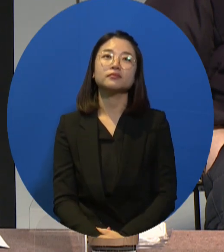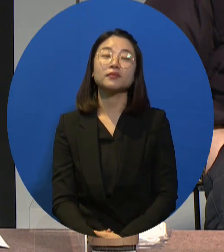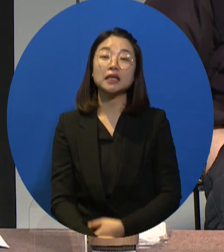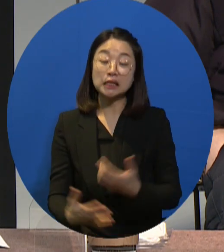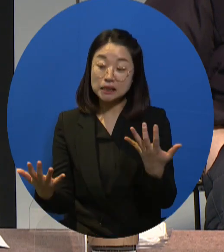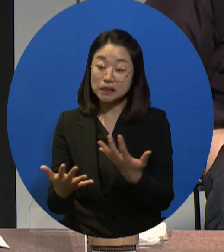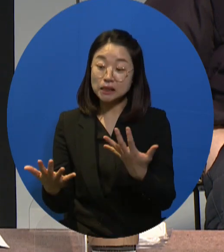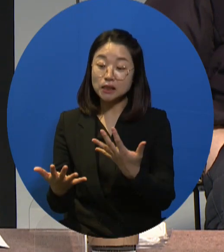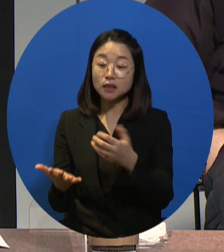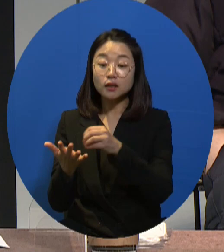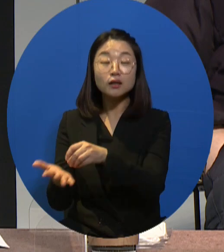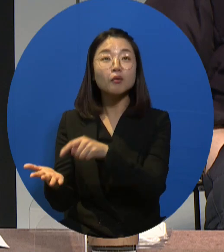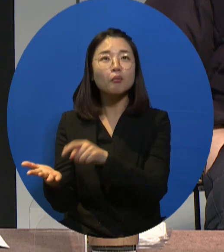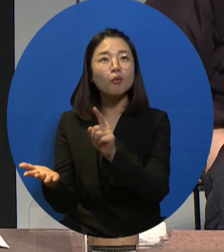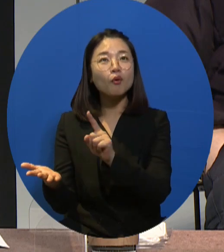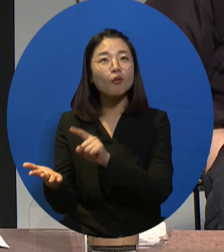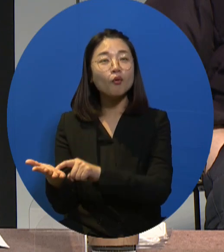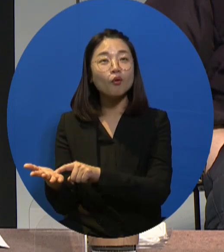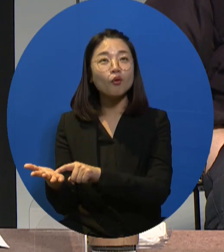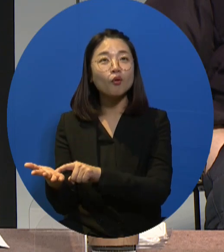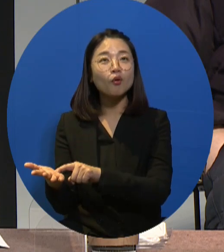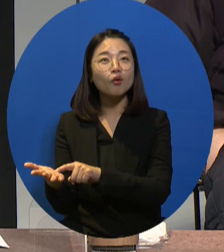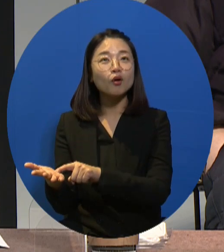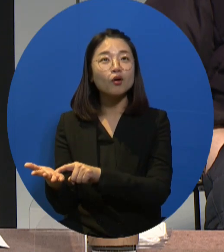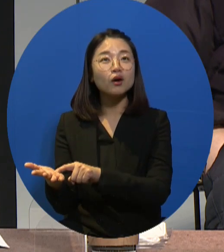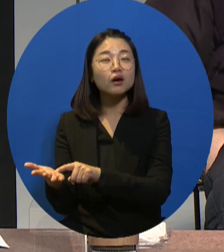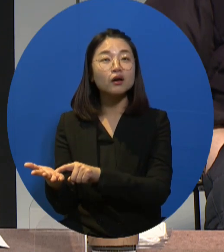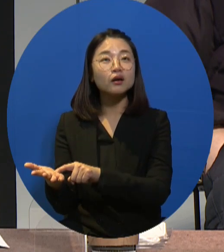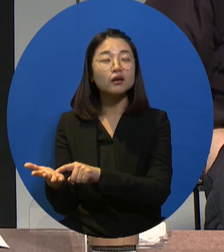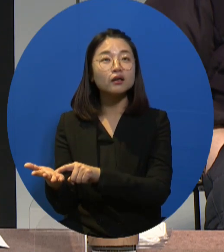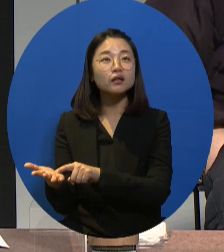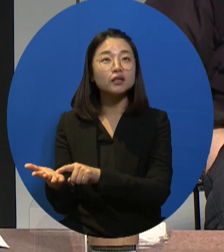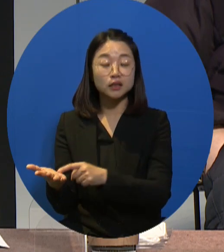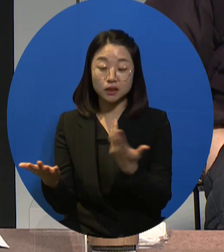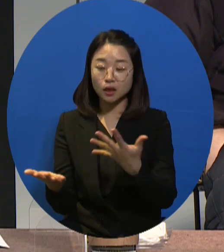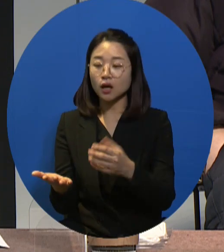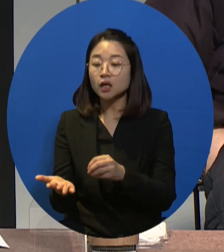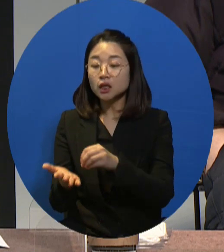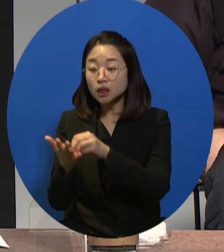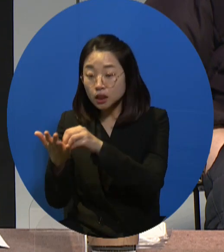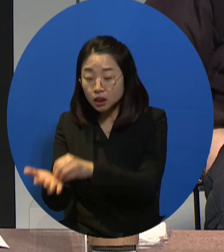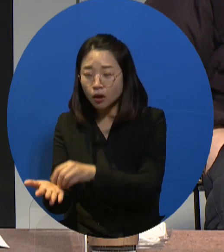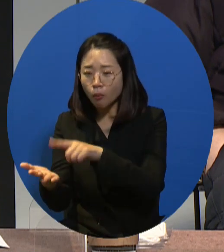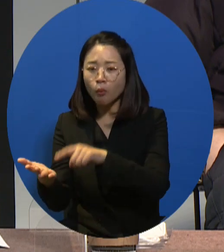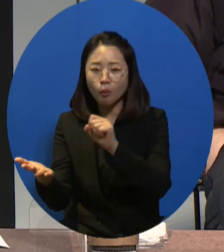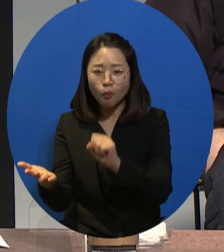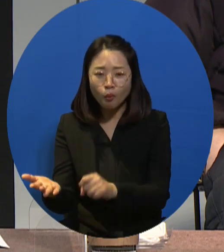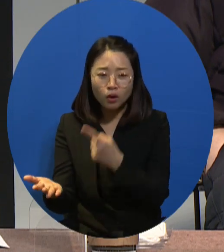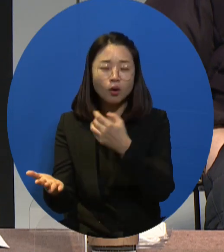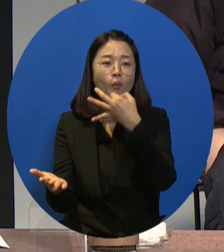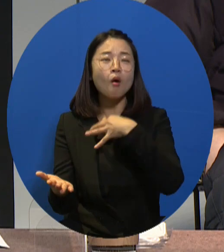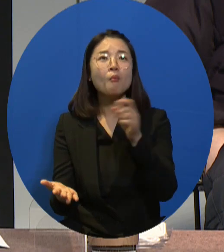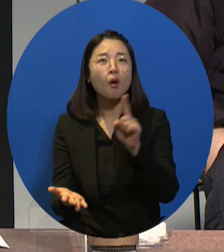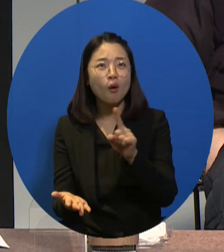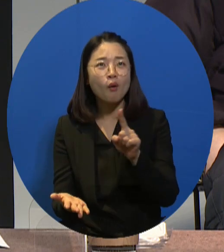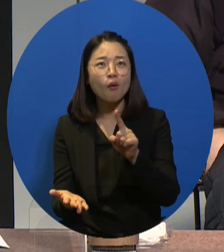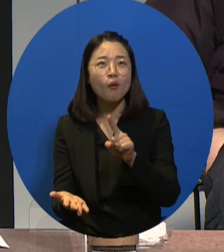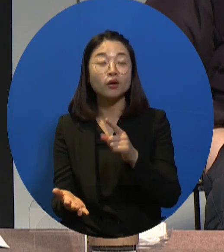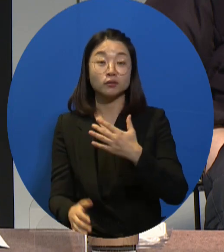When we say rights-based work, you might wonder what kind of work this actually entails.